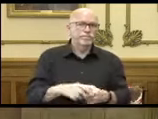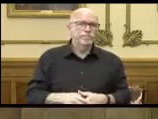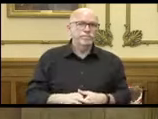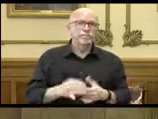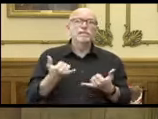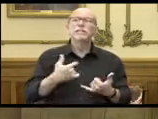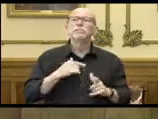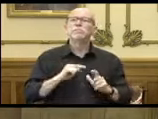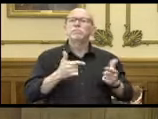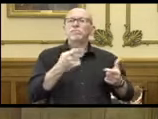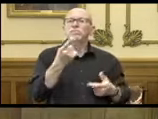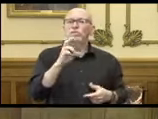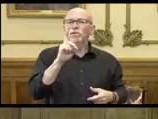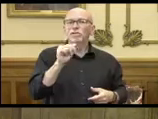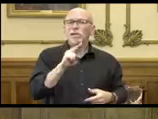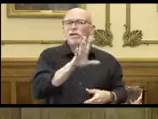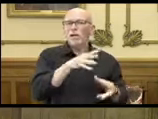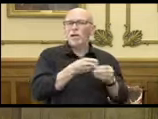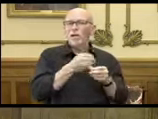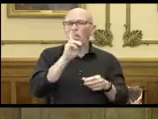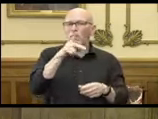Now it's time for Dr. Dan's update.